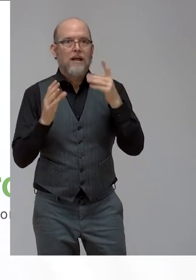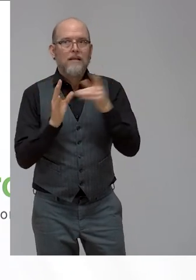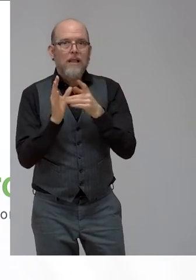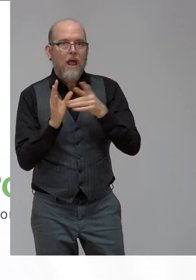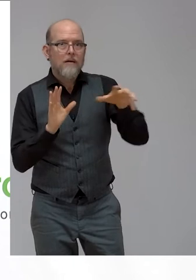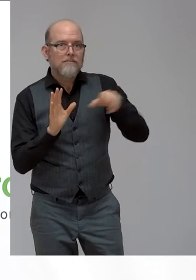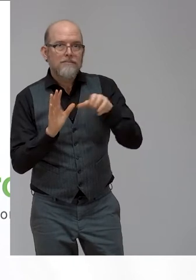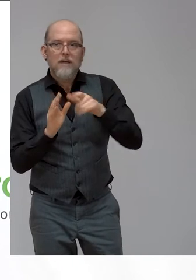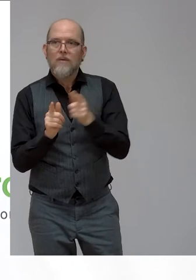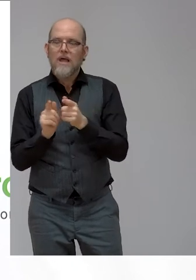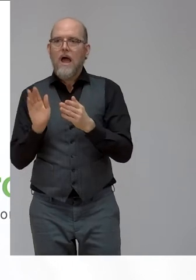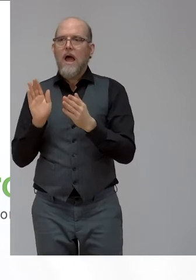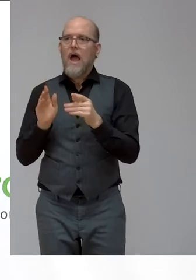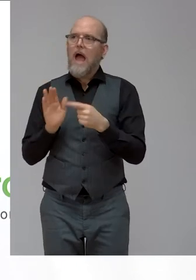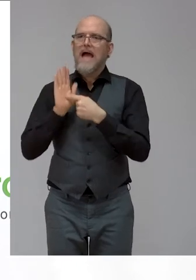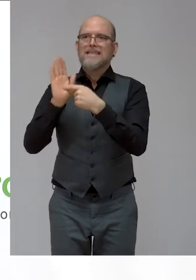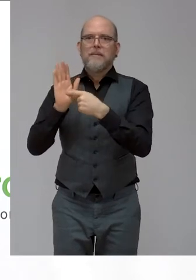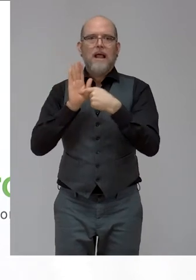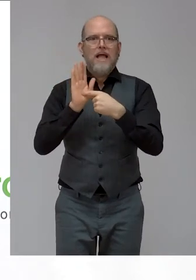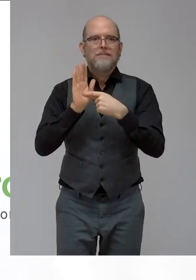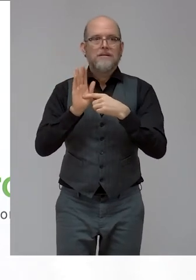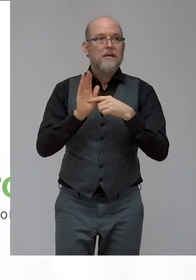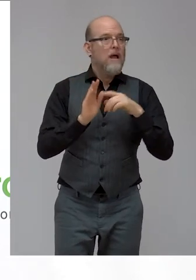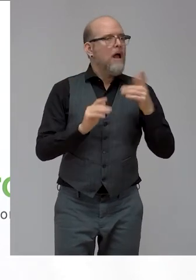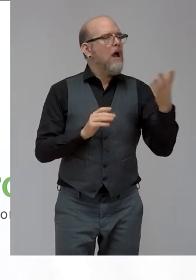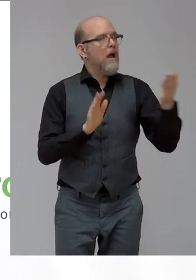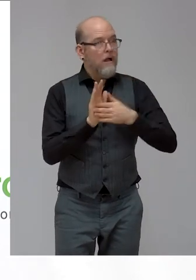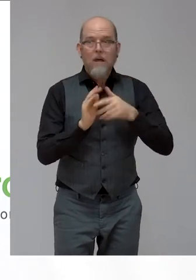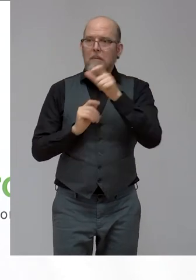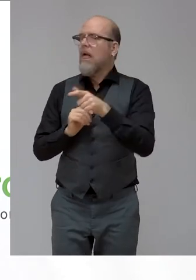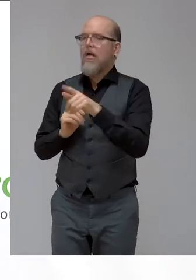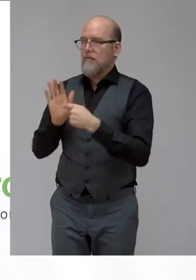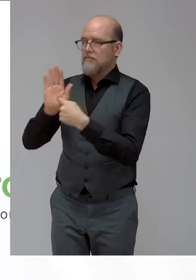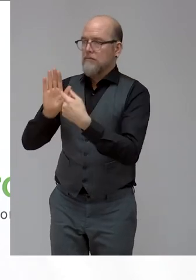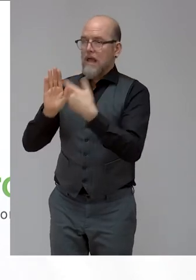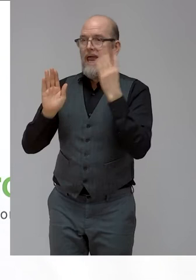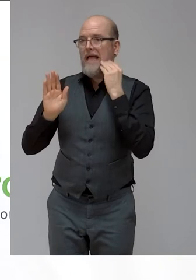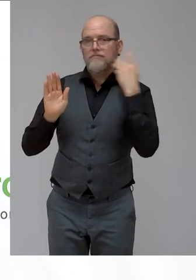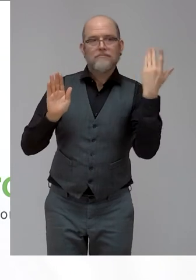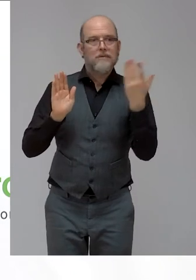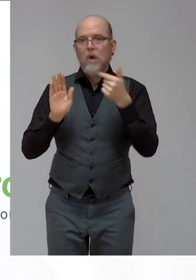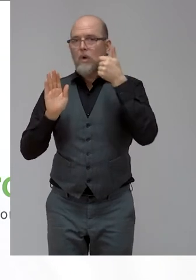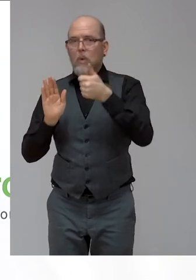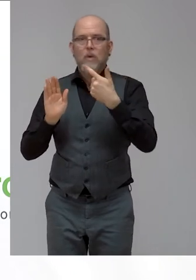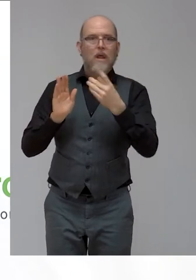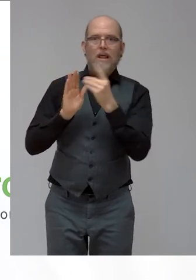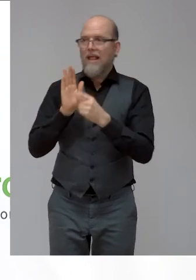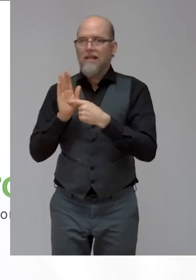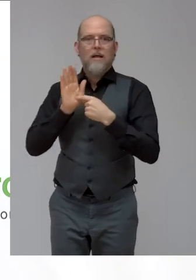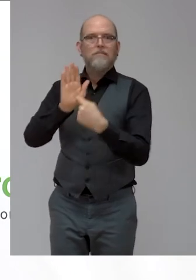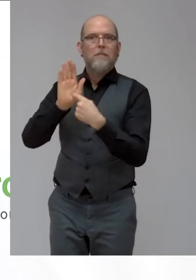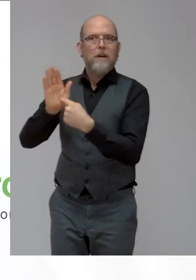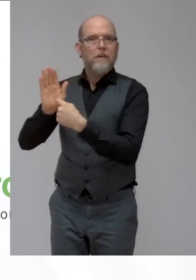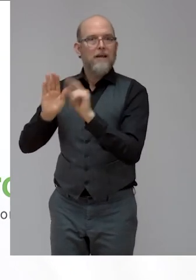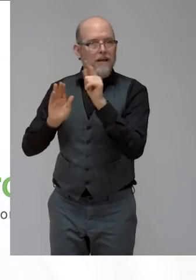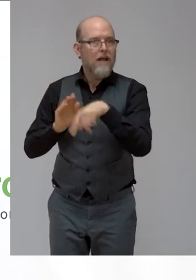when we use talking to partners to explain to them why is it that we need to, for example, do a particular program